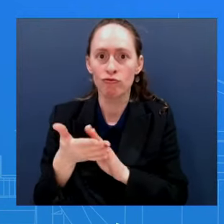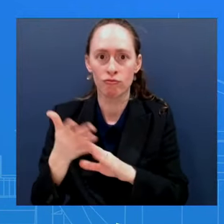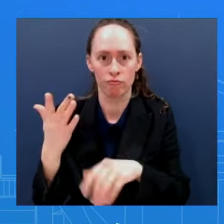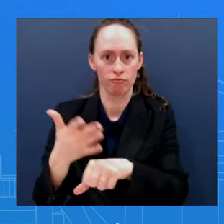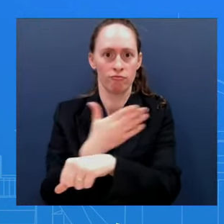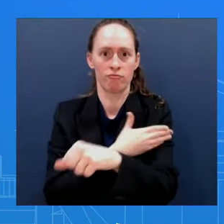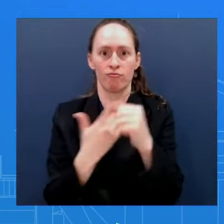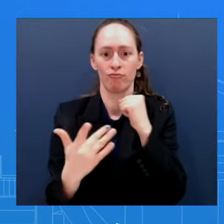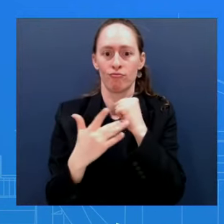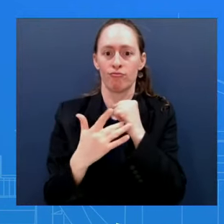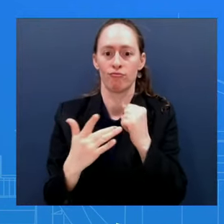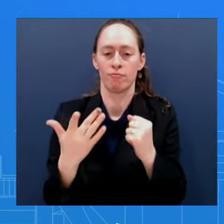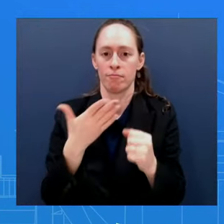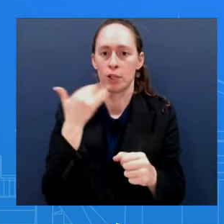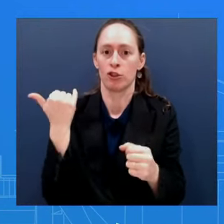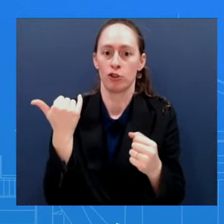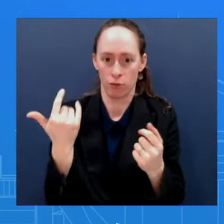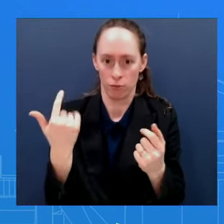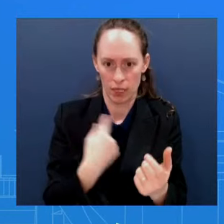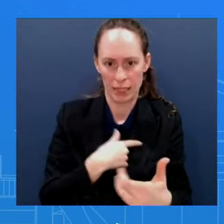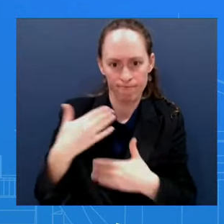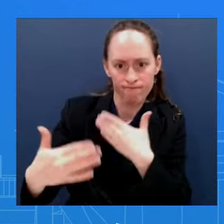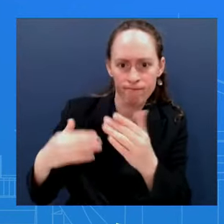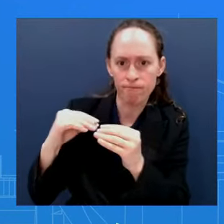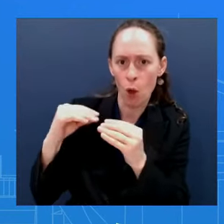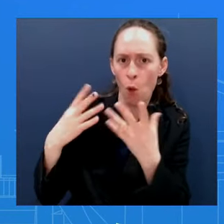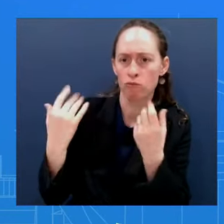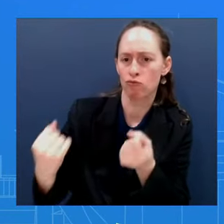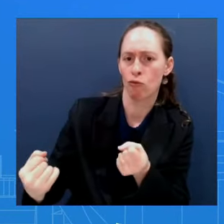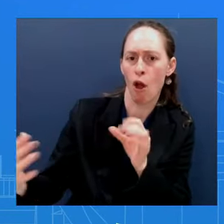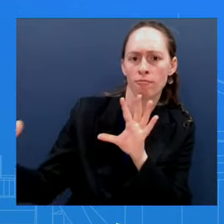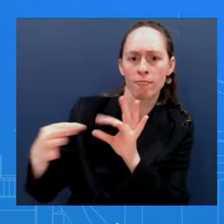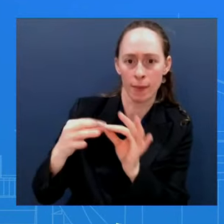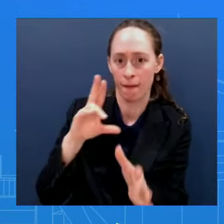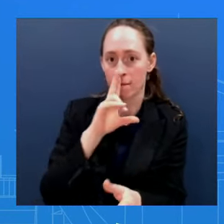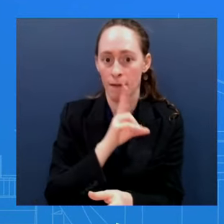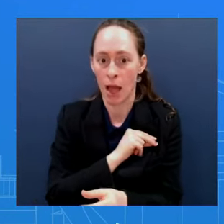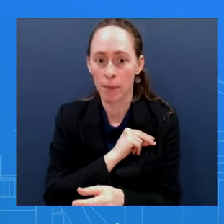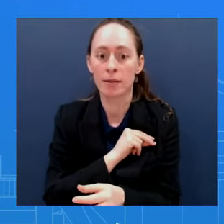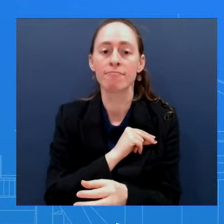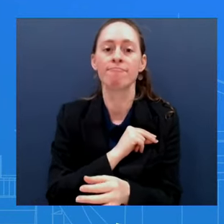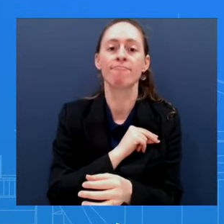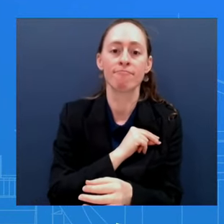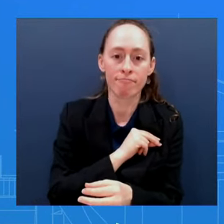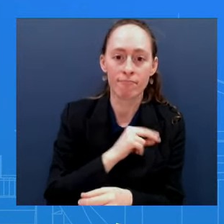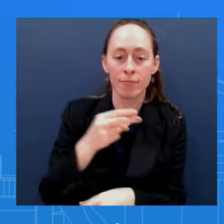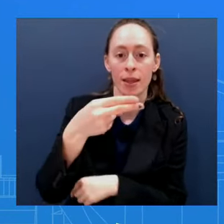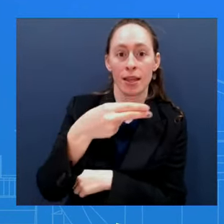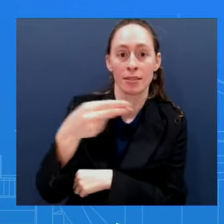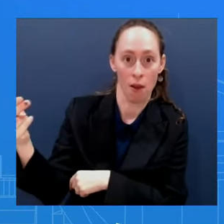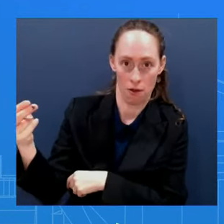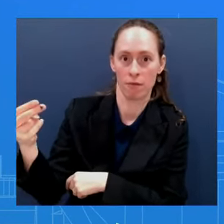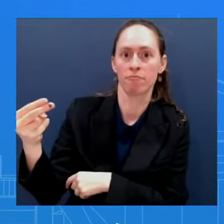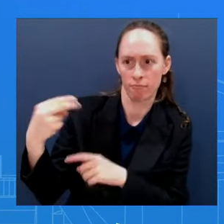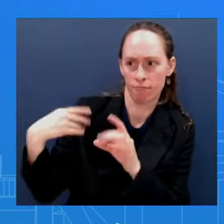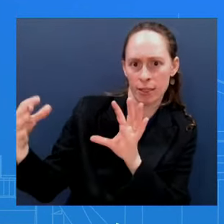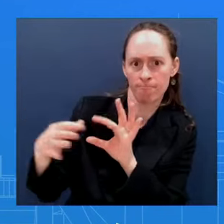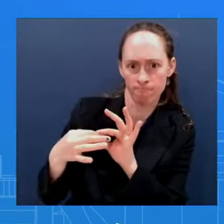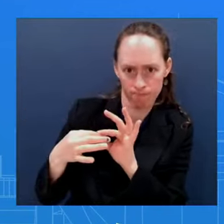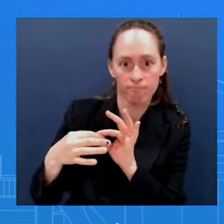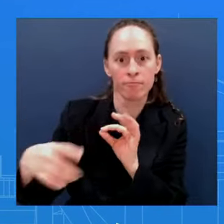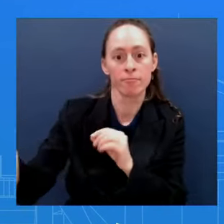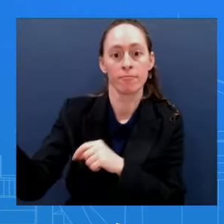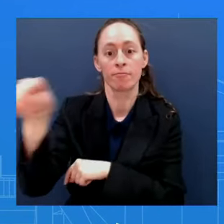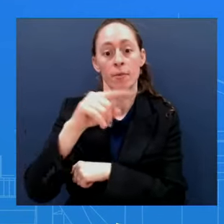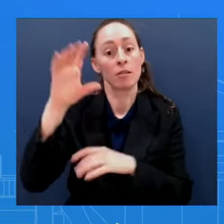ASEAN And of course, as you know, the President hosted the leaders of Japan and South Korea at Camp David And really got not only